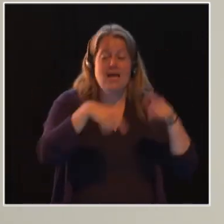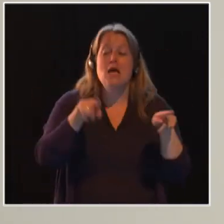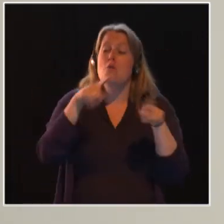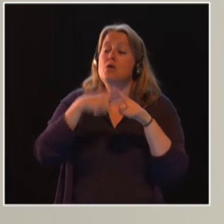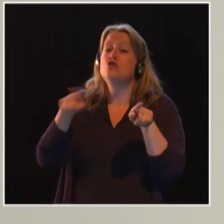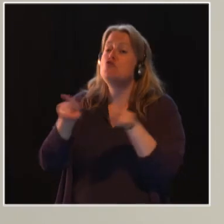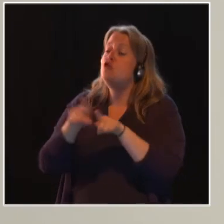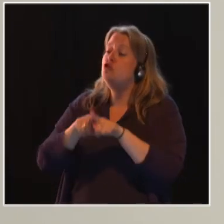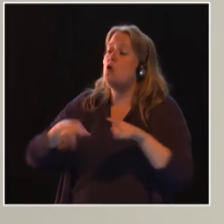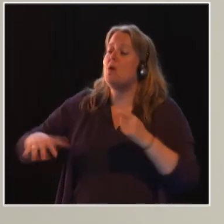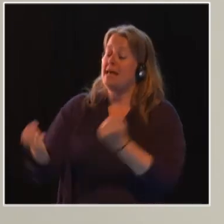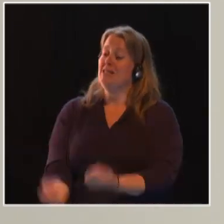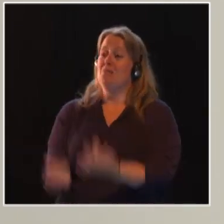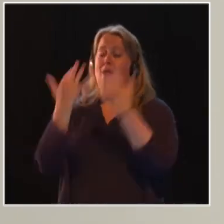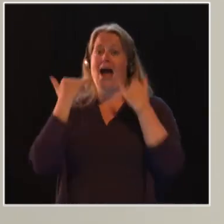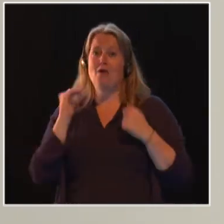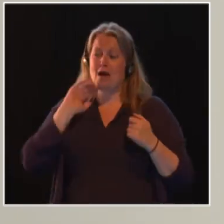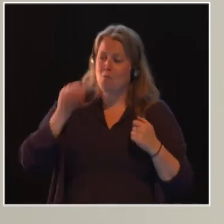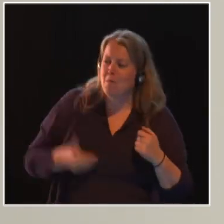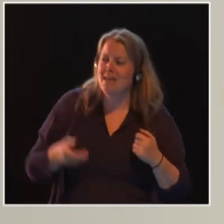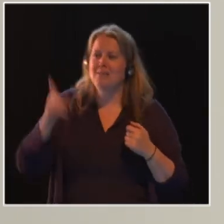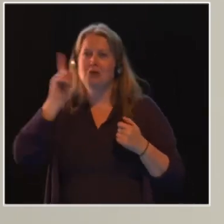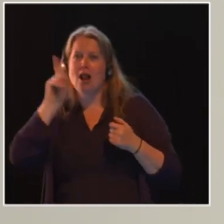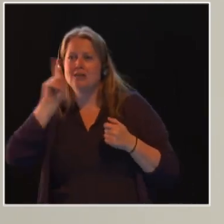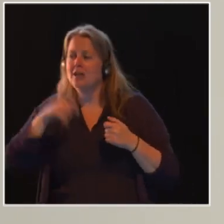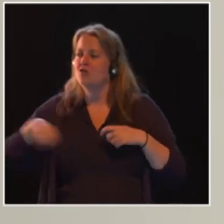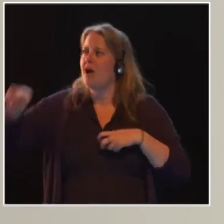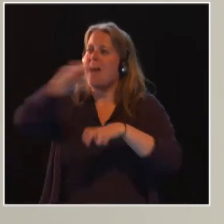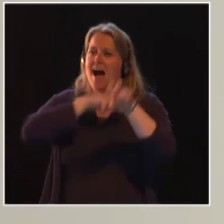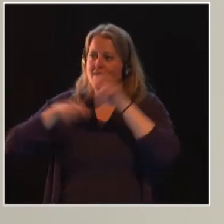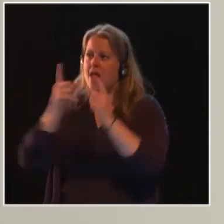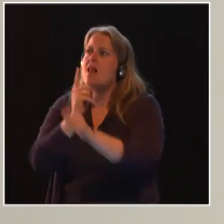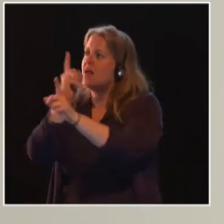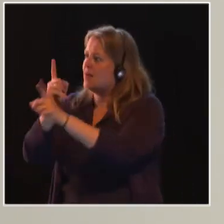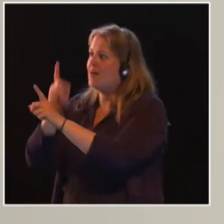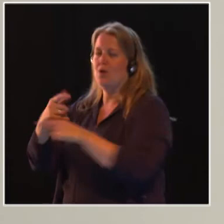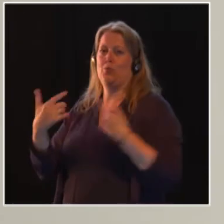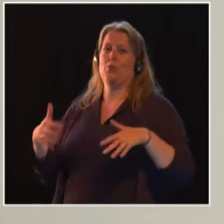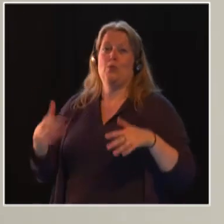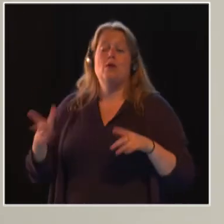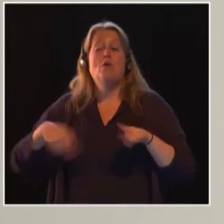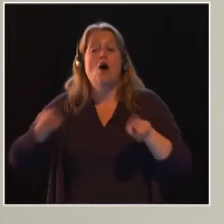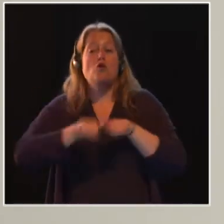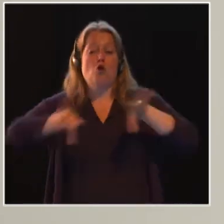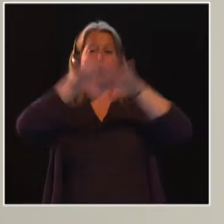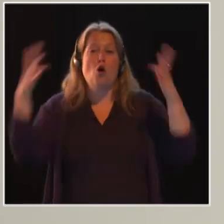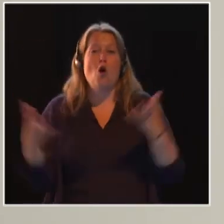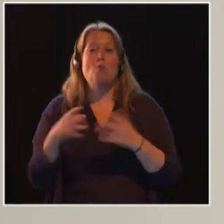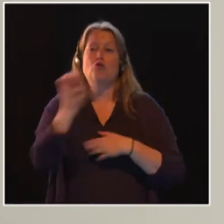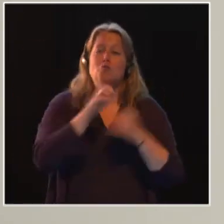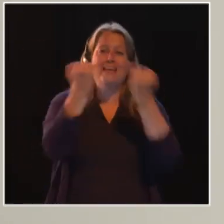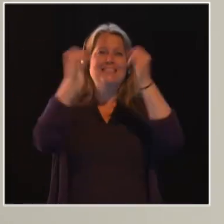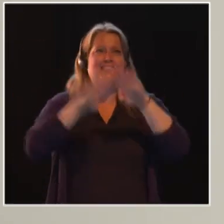women and girls I've met throughout my travels. From the heads of global and European institutions